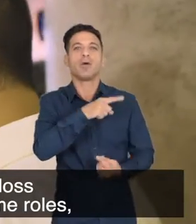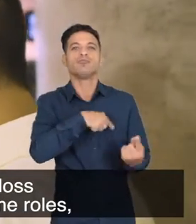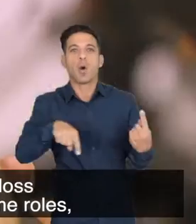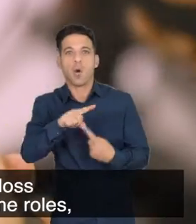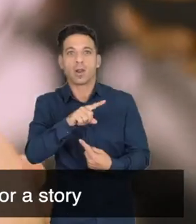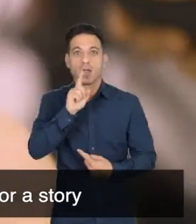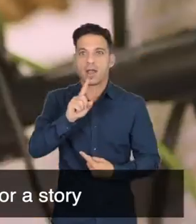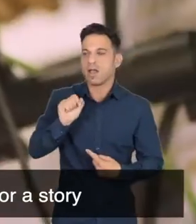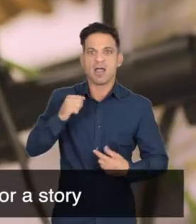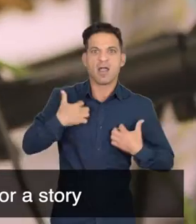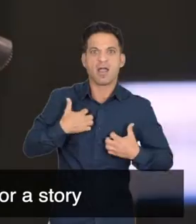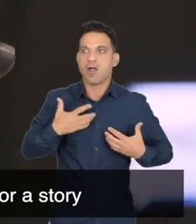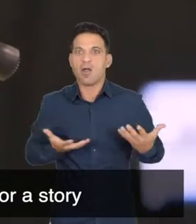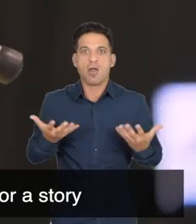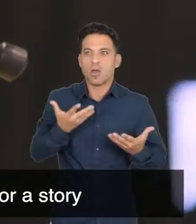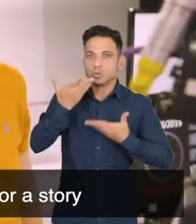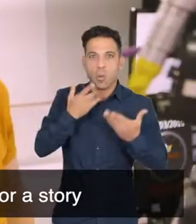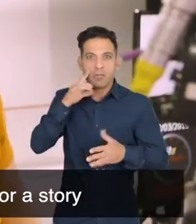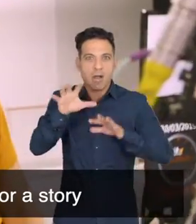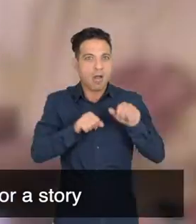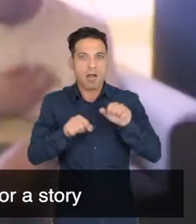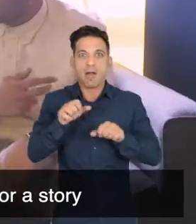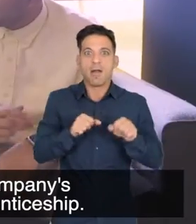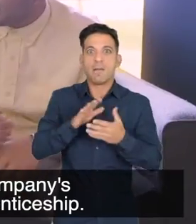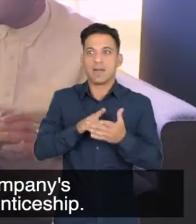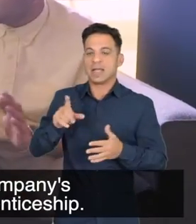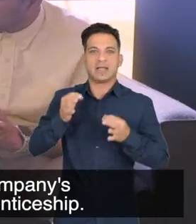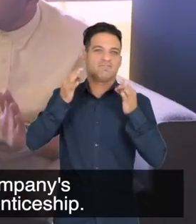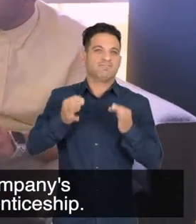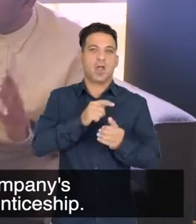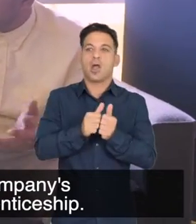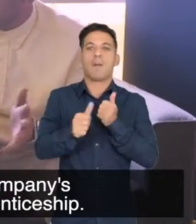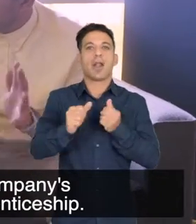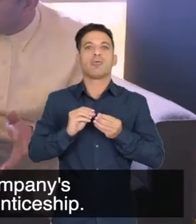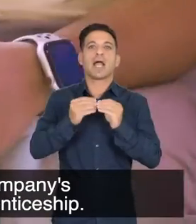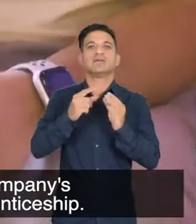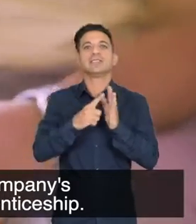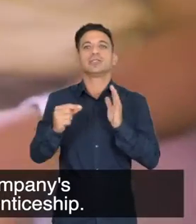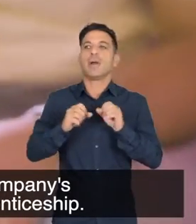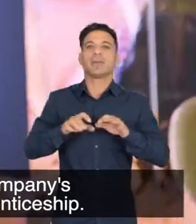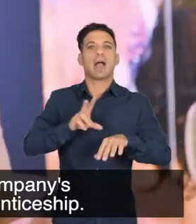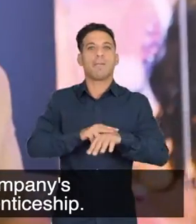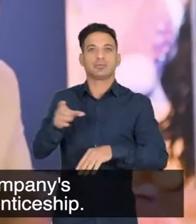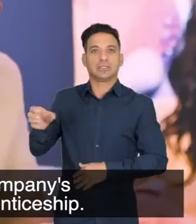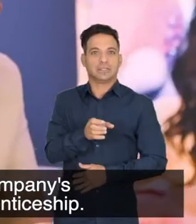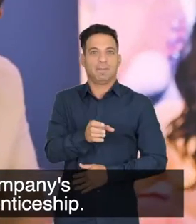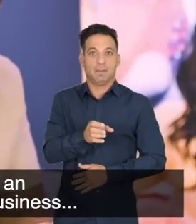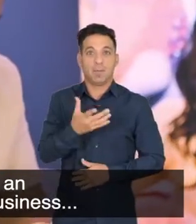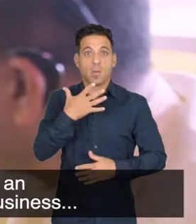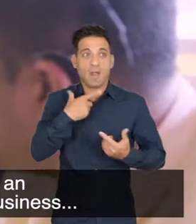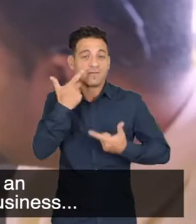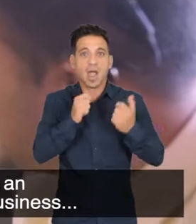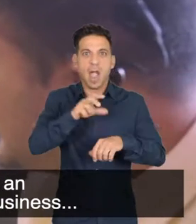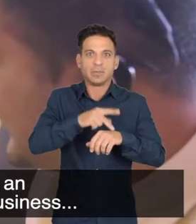barrier to some roles, his unstoppable energy and eye for a story meant he was perfect for the company's creative and digital media apprenticeship.